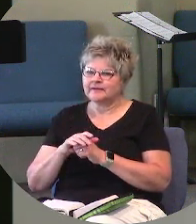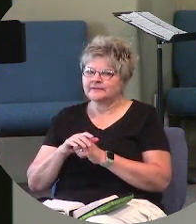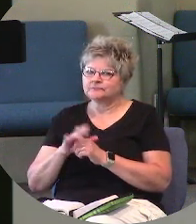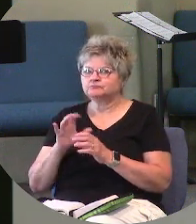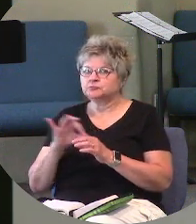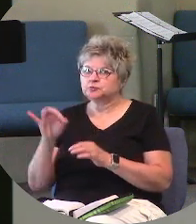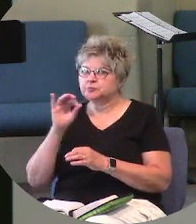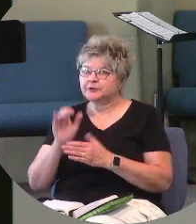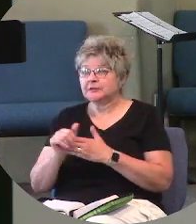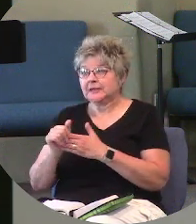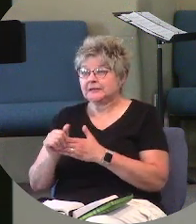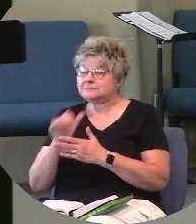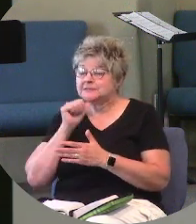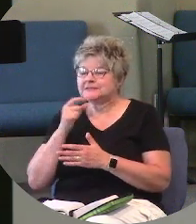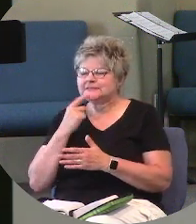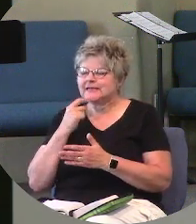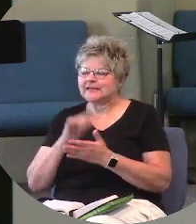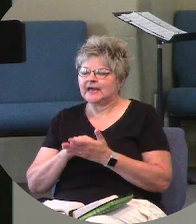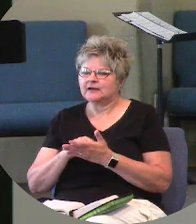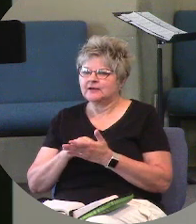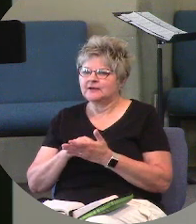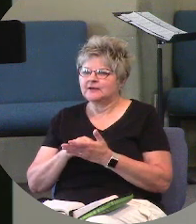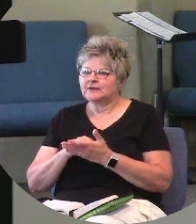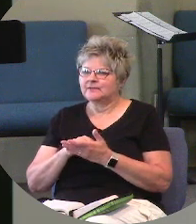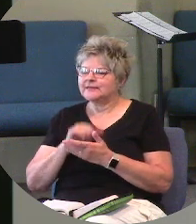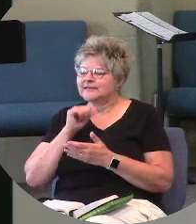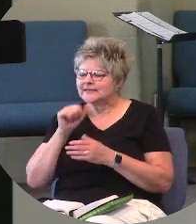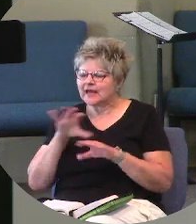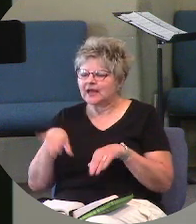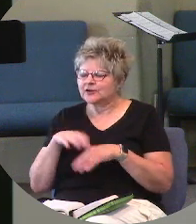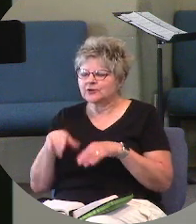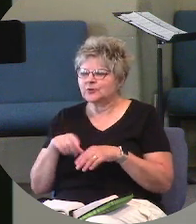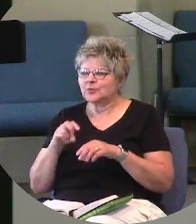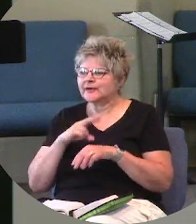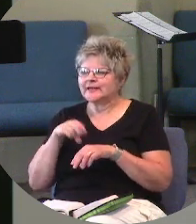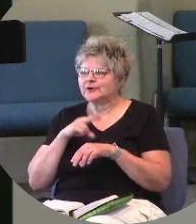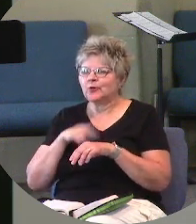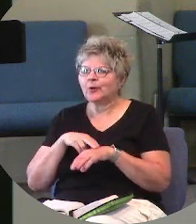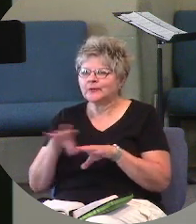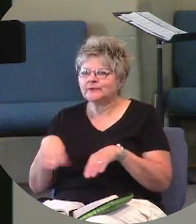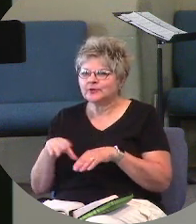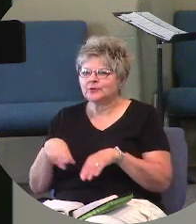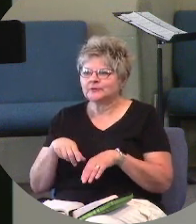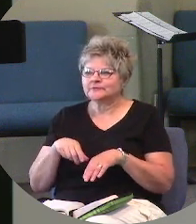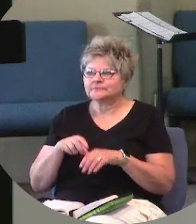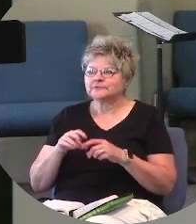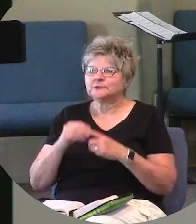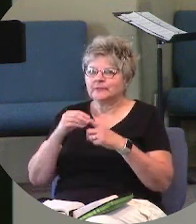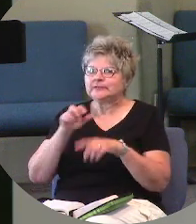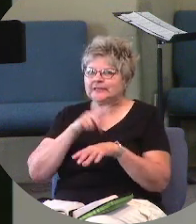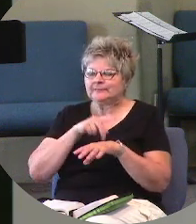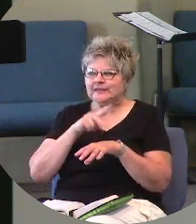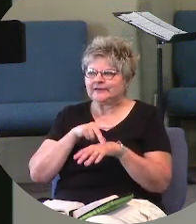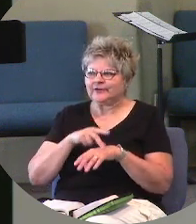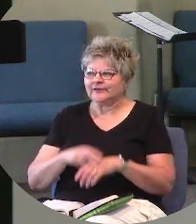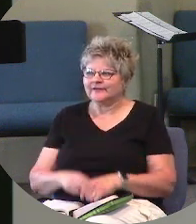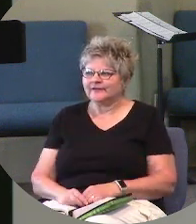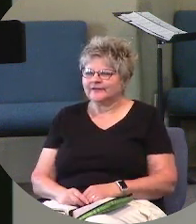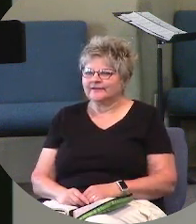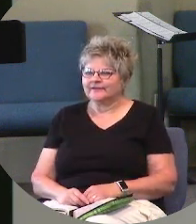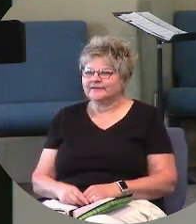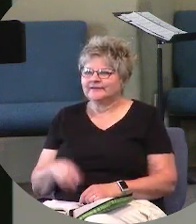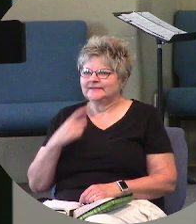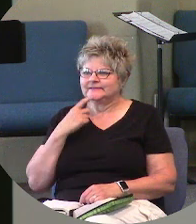that, I don't, I don't, but they didn't do what they normally do. Peter didn't stick his big nose in and say something